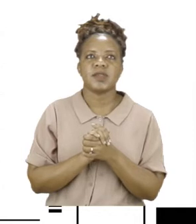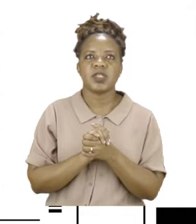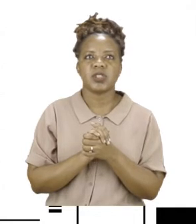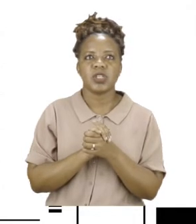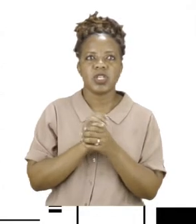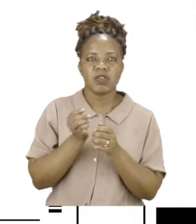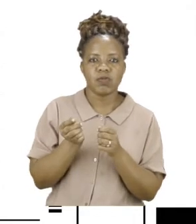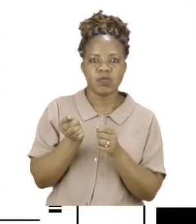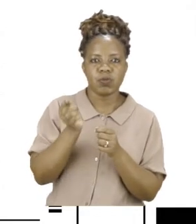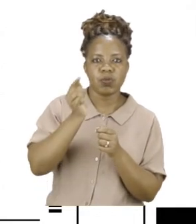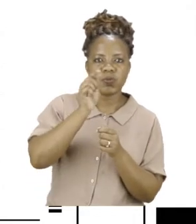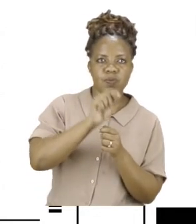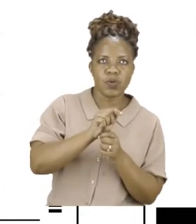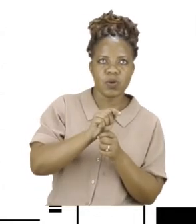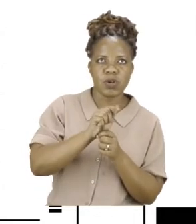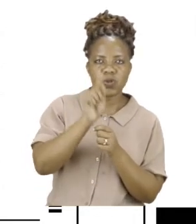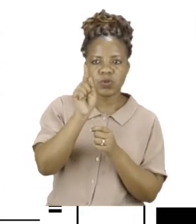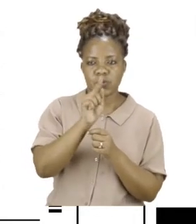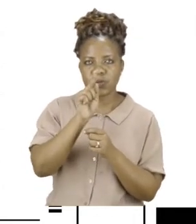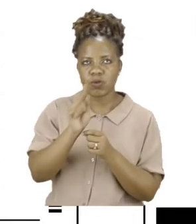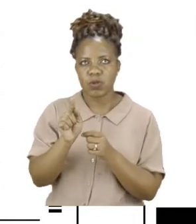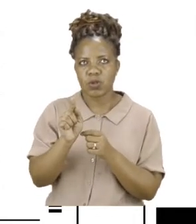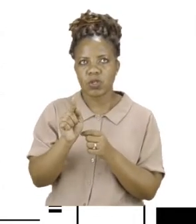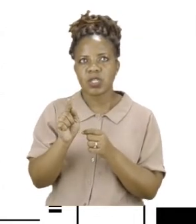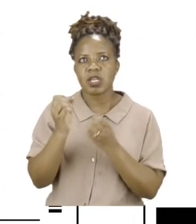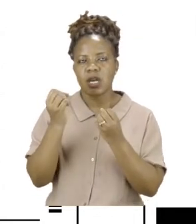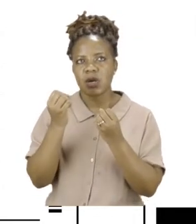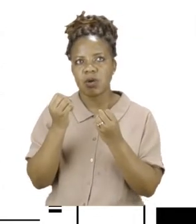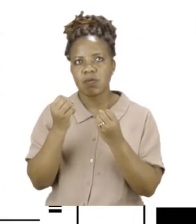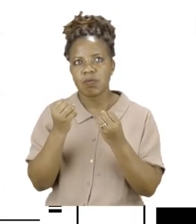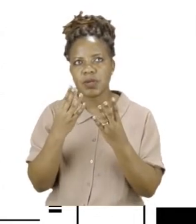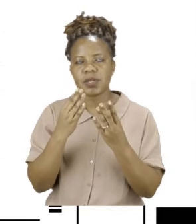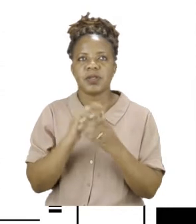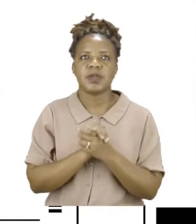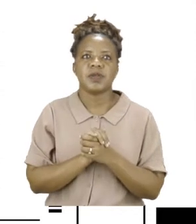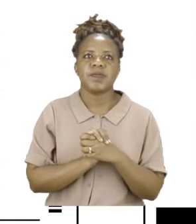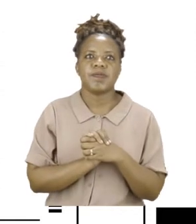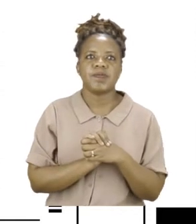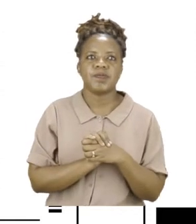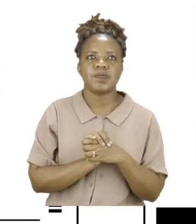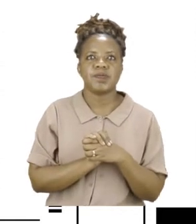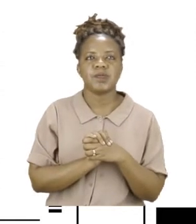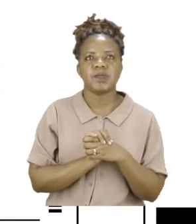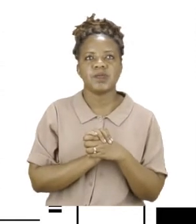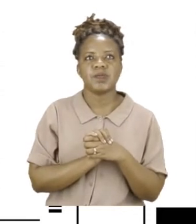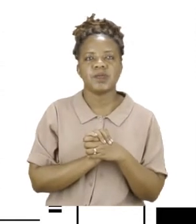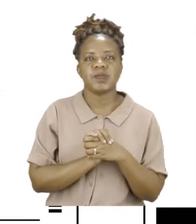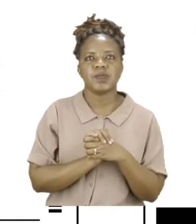in each and add. So let us try and do the one at the bottom.